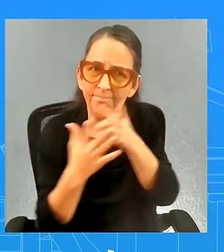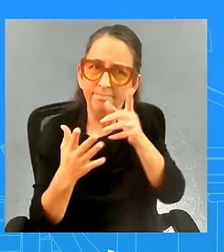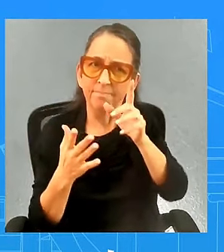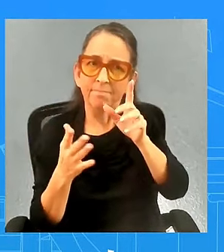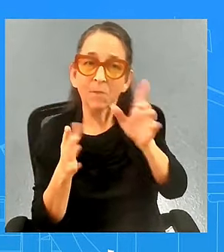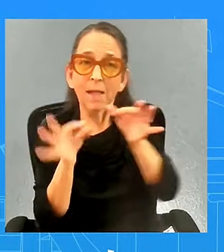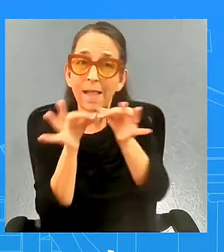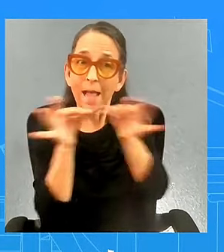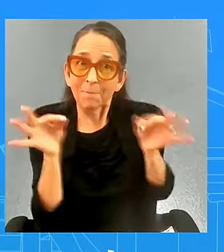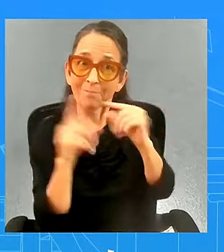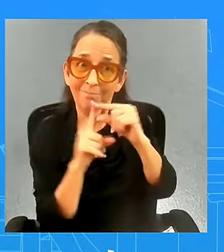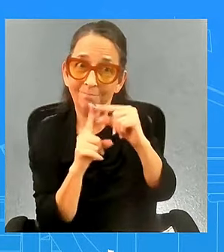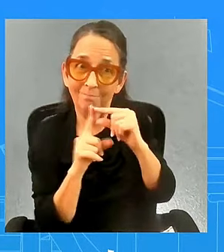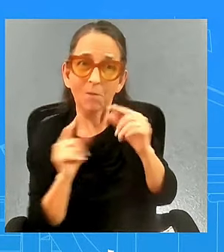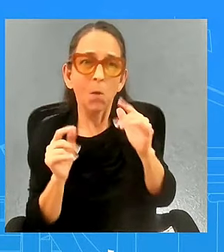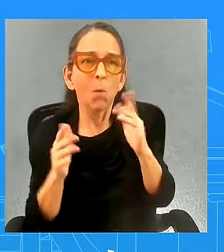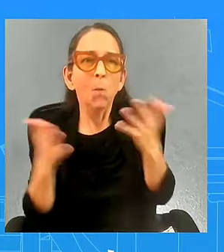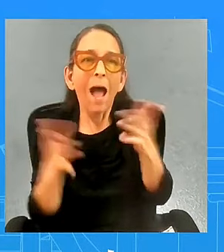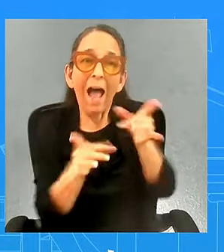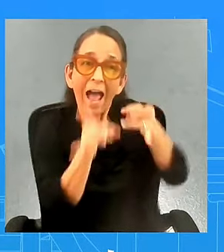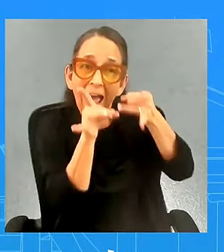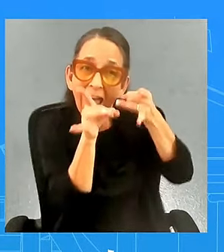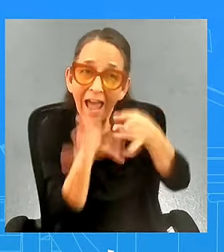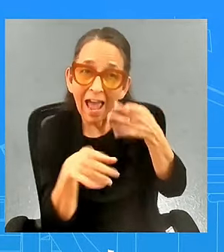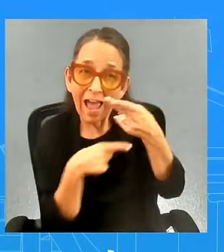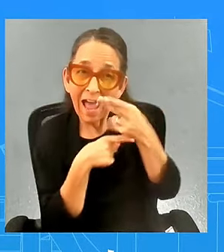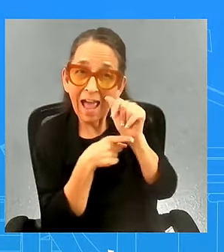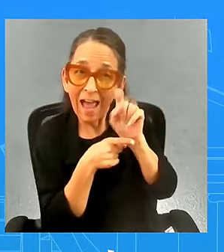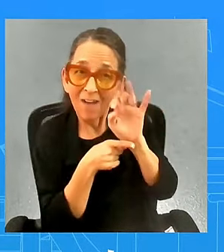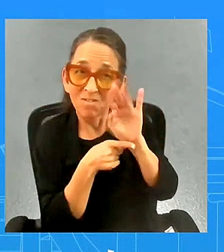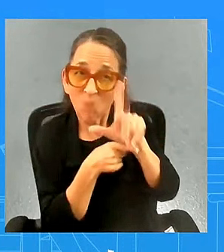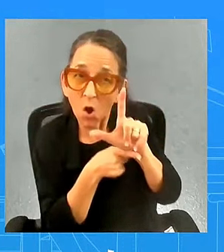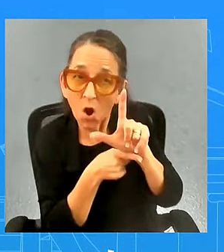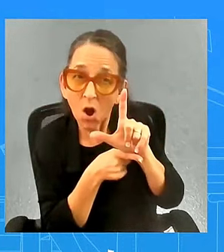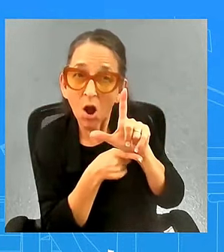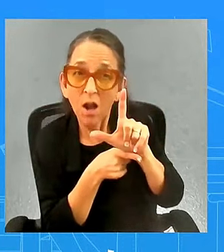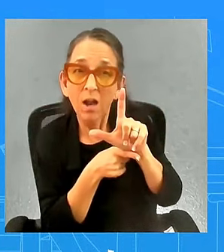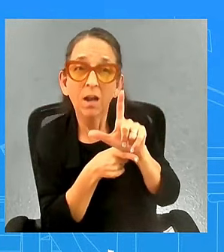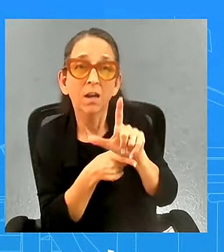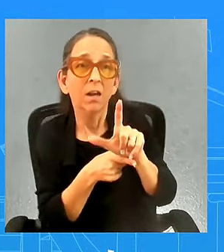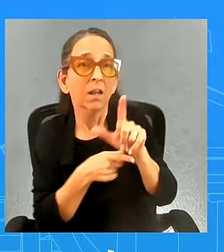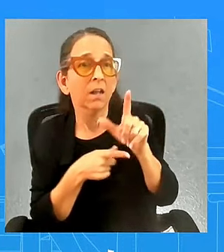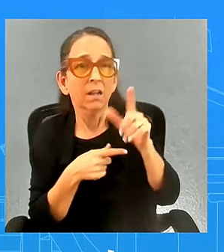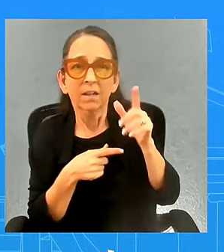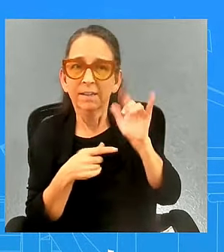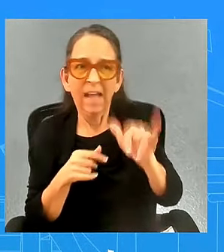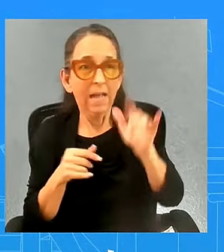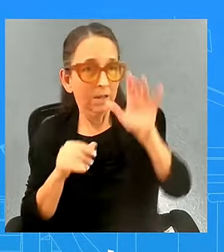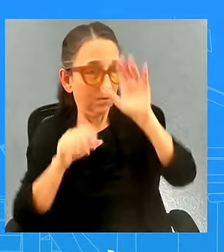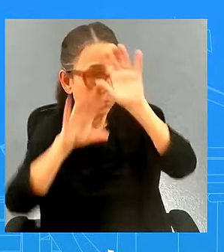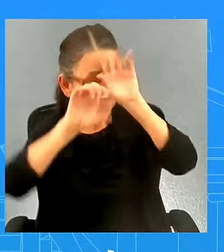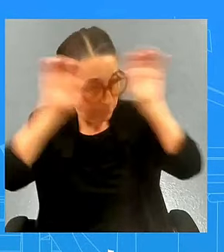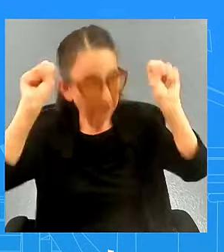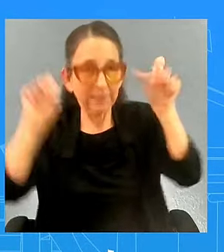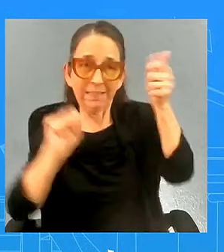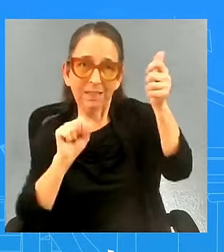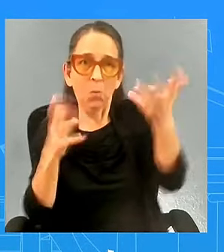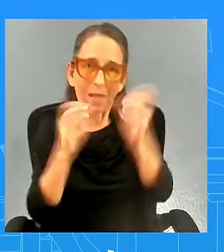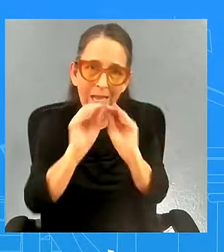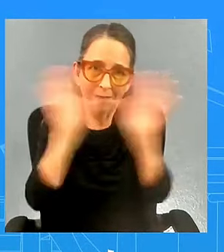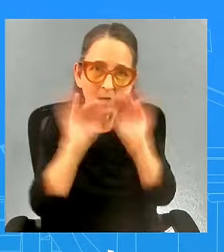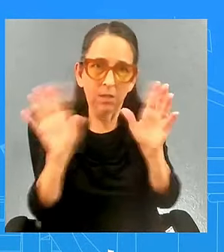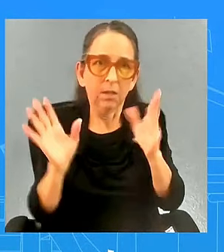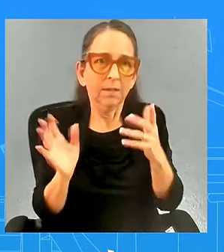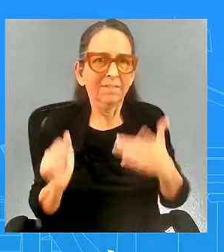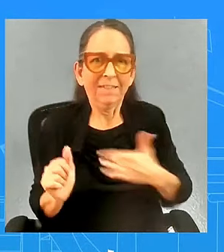a hateful rhetoric that was being said and the president wanted to be very clear he feels he also feels and we've been doing this this is